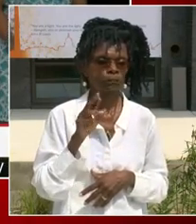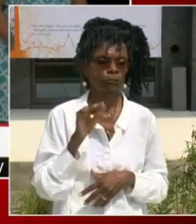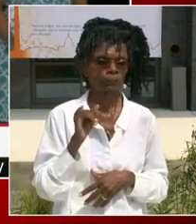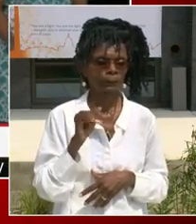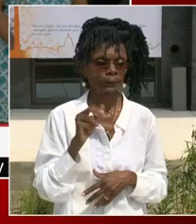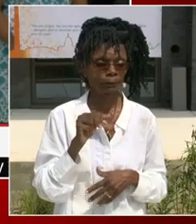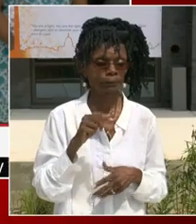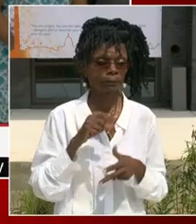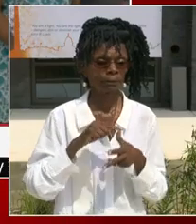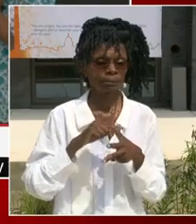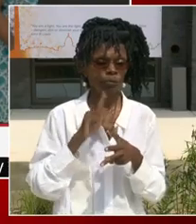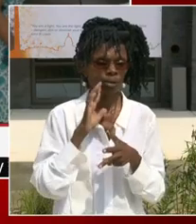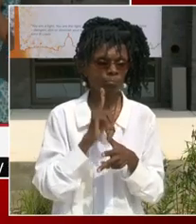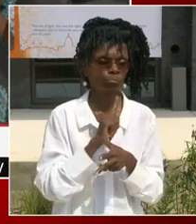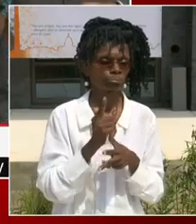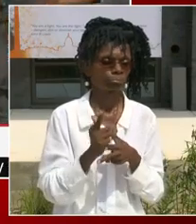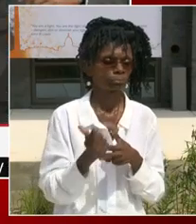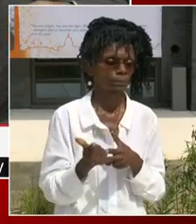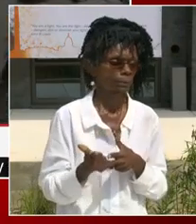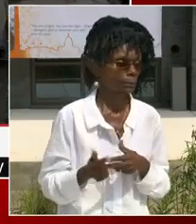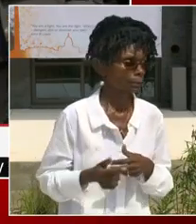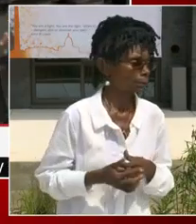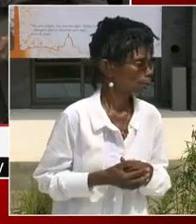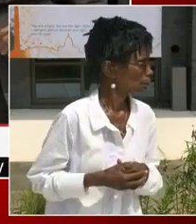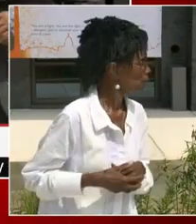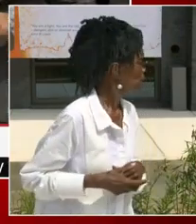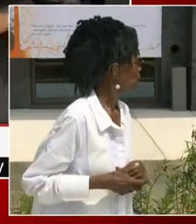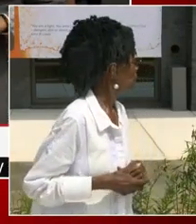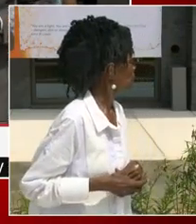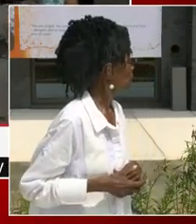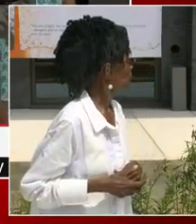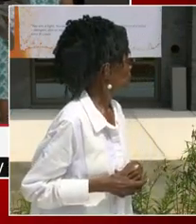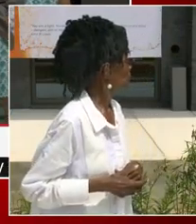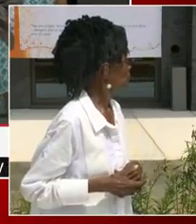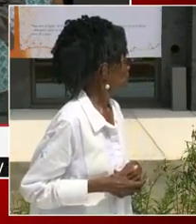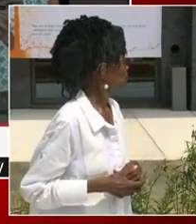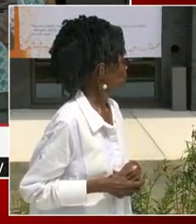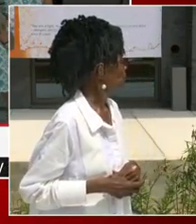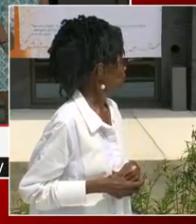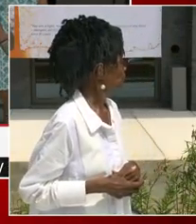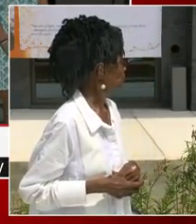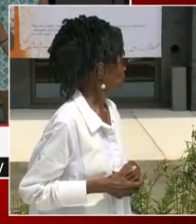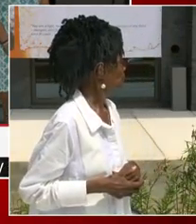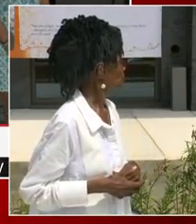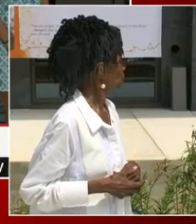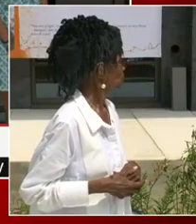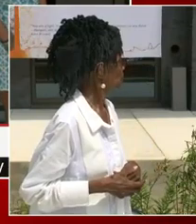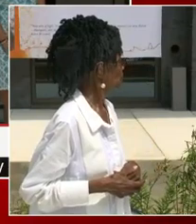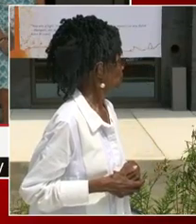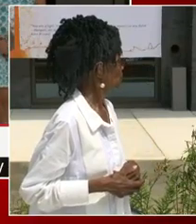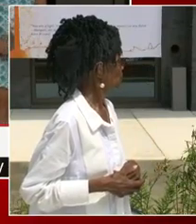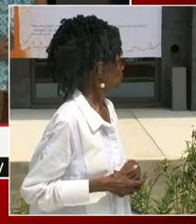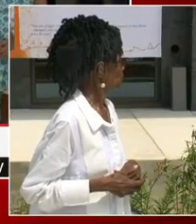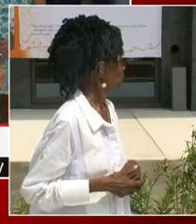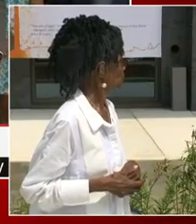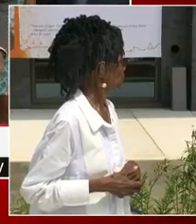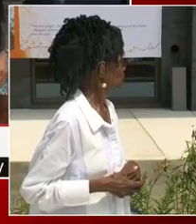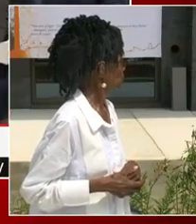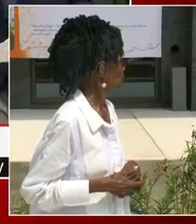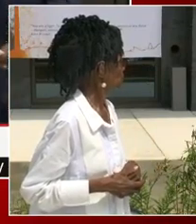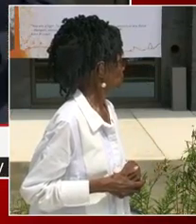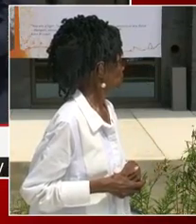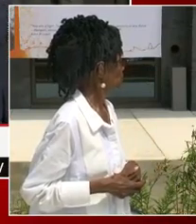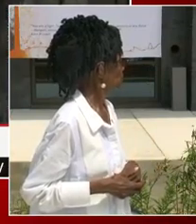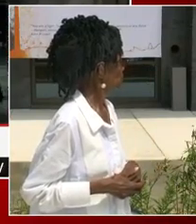Director Anderson. Director Anderson, why don't you talk about the building first and we'll hear from Chancellor Farabee. And then we'll hear